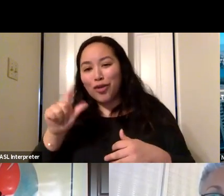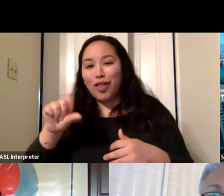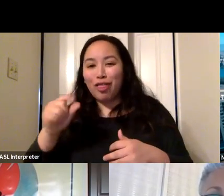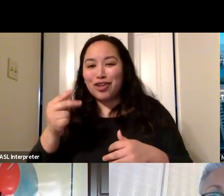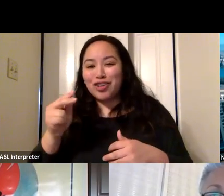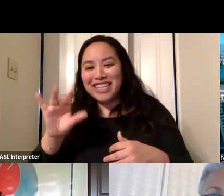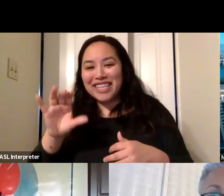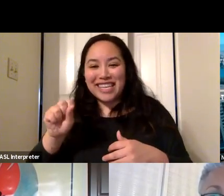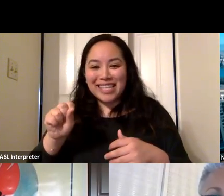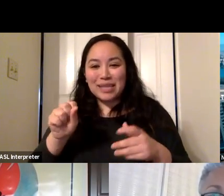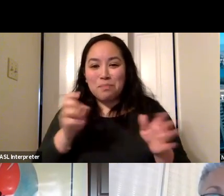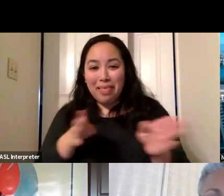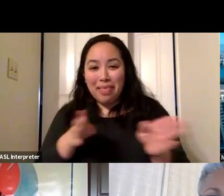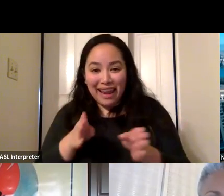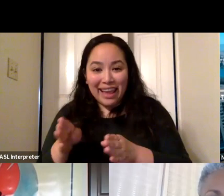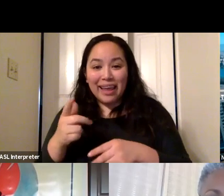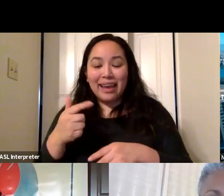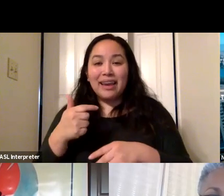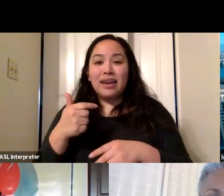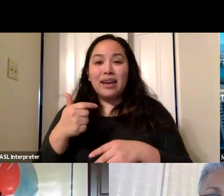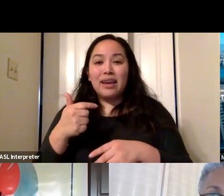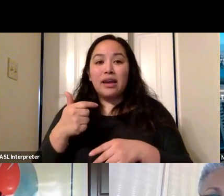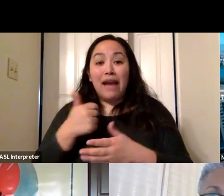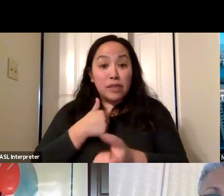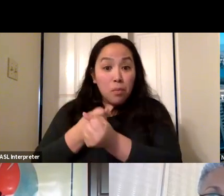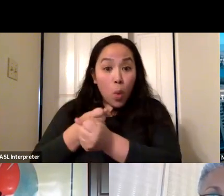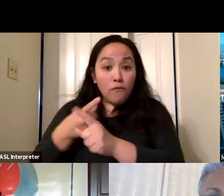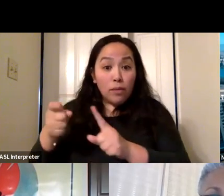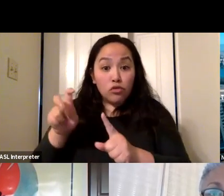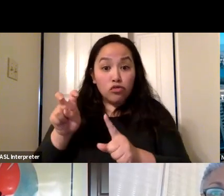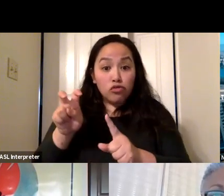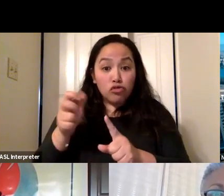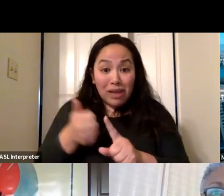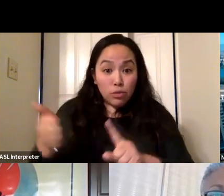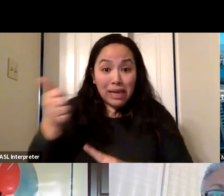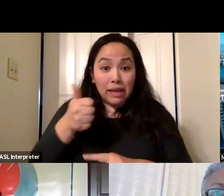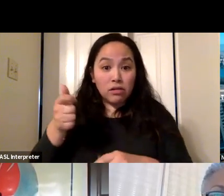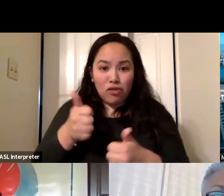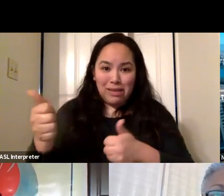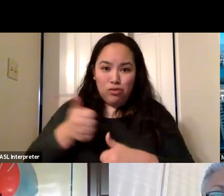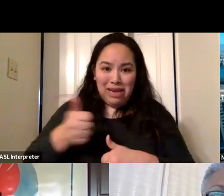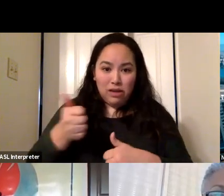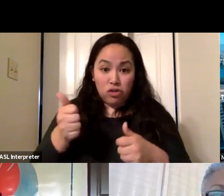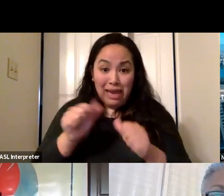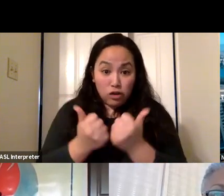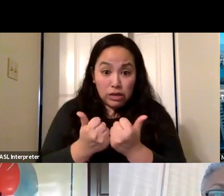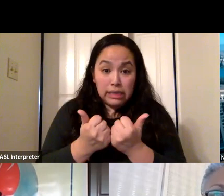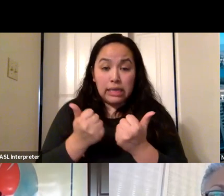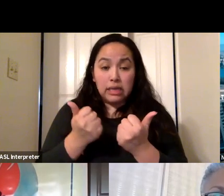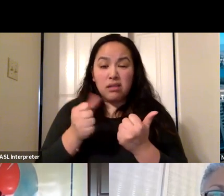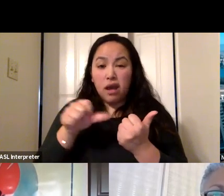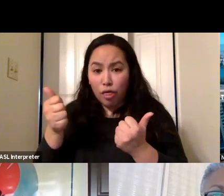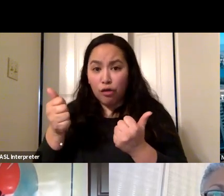and support from transportation agencies, home care workers and just a really big network of